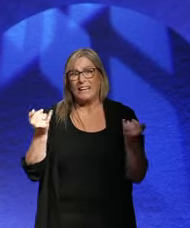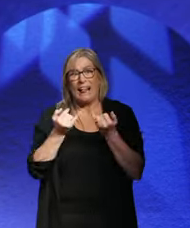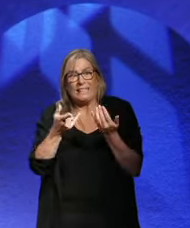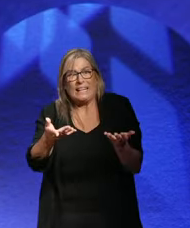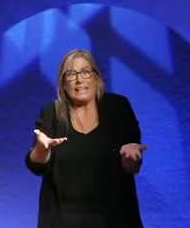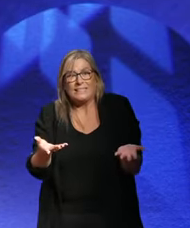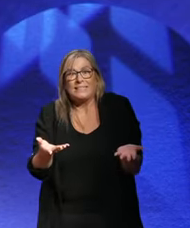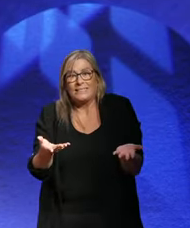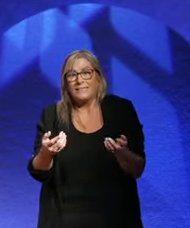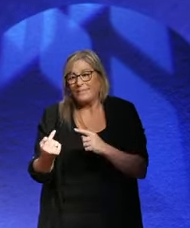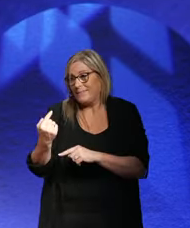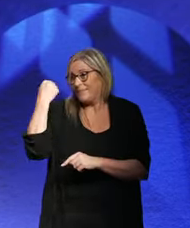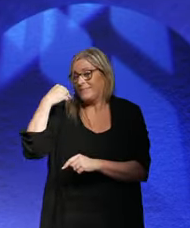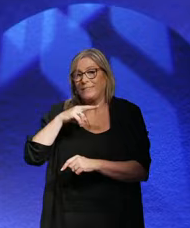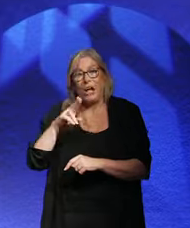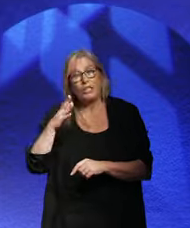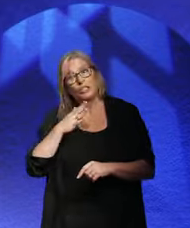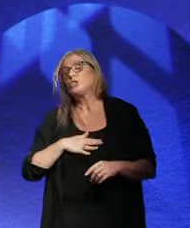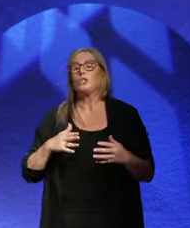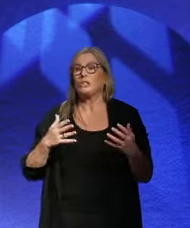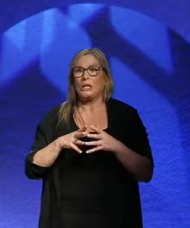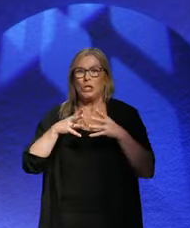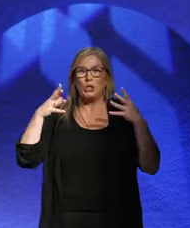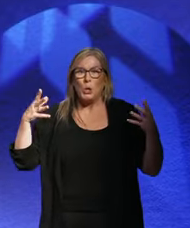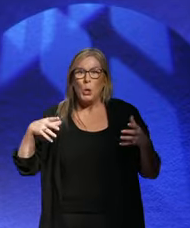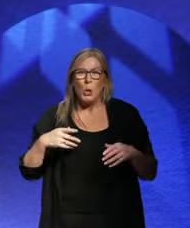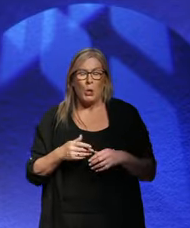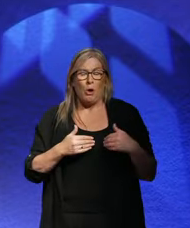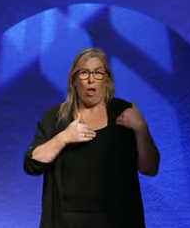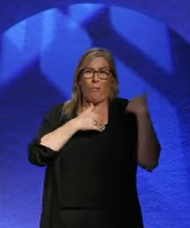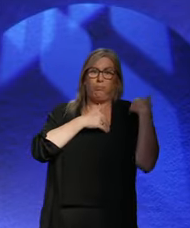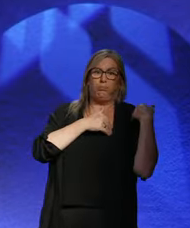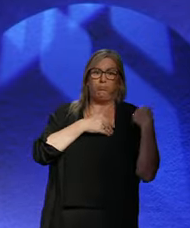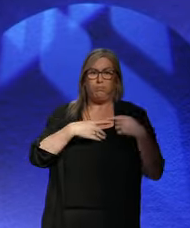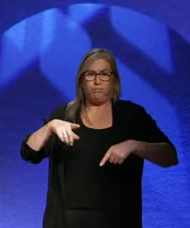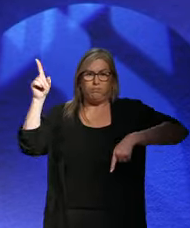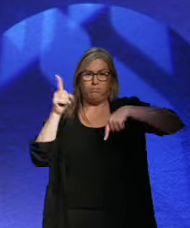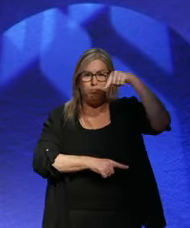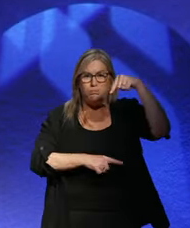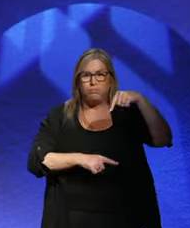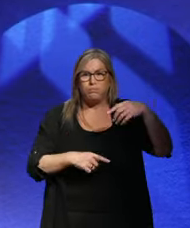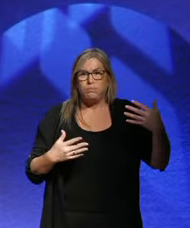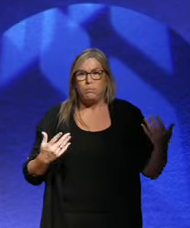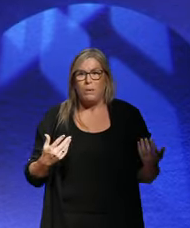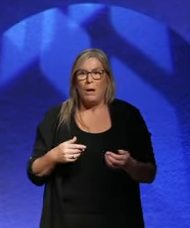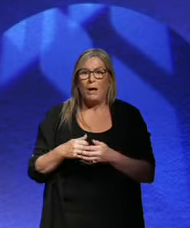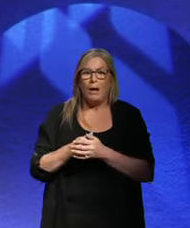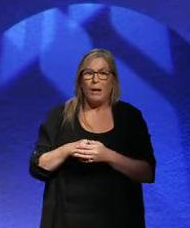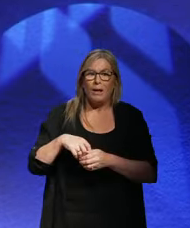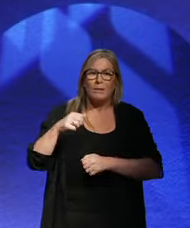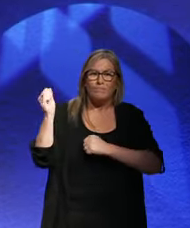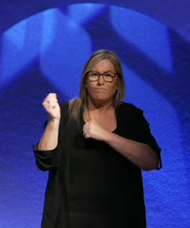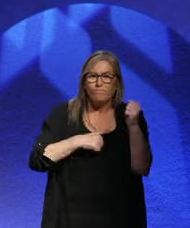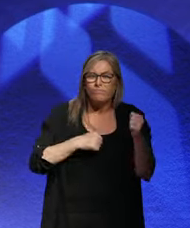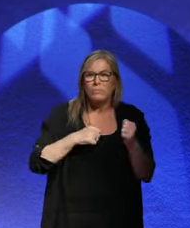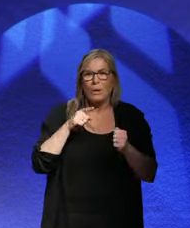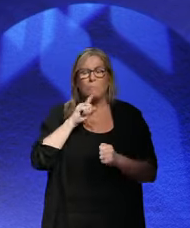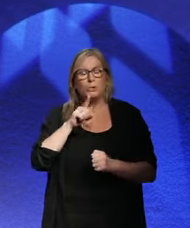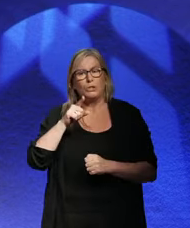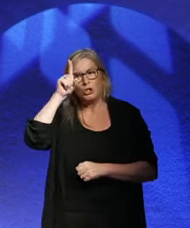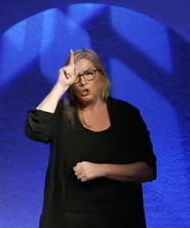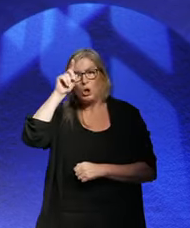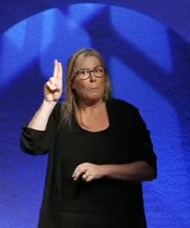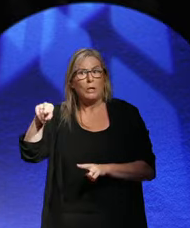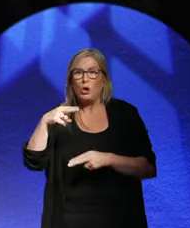ended, with just not taking such a punitive approach. And this was a problem because Germany couldn't